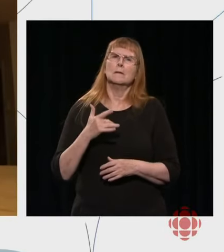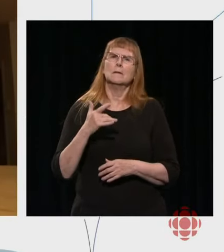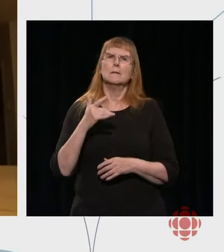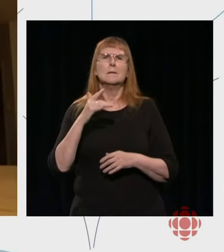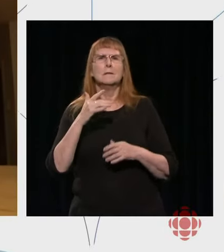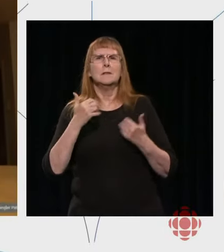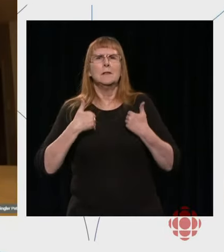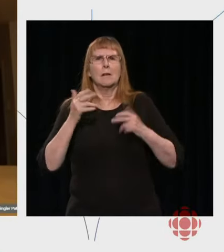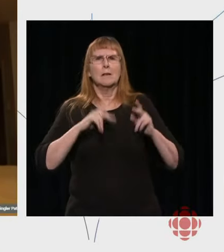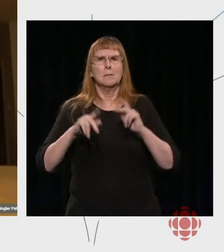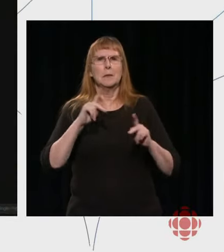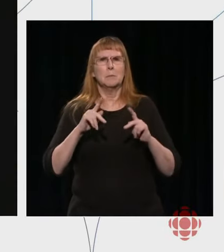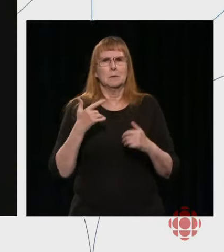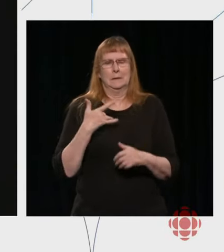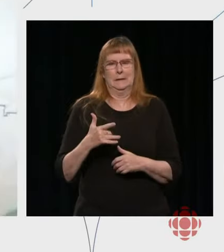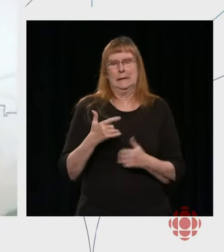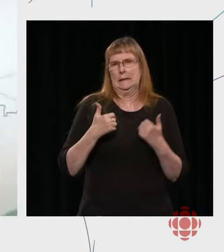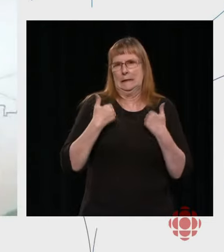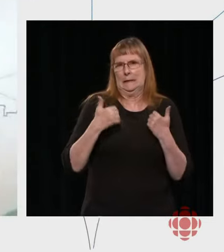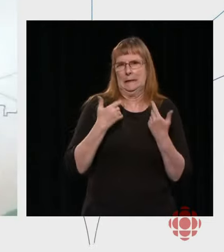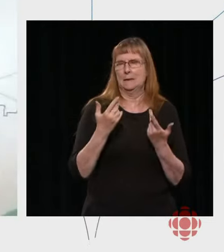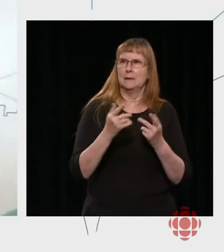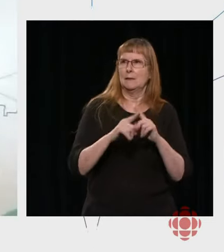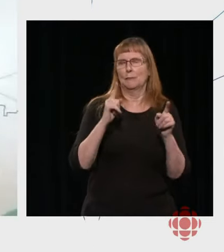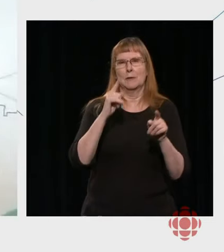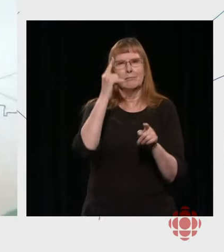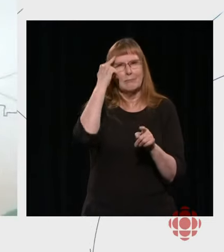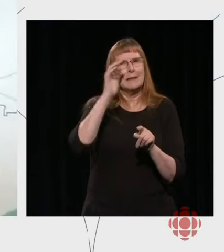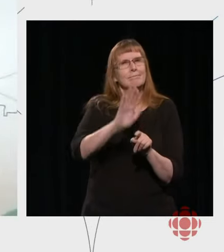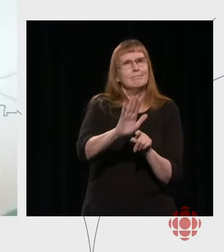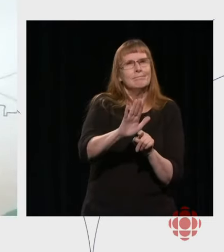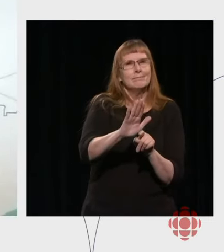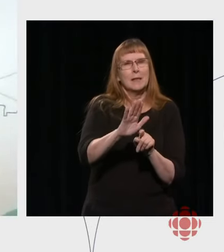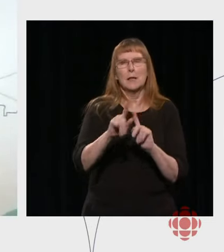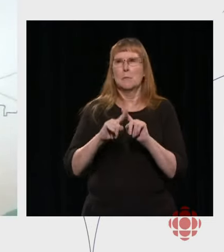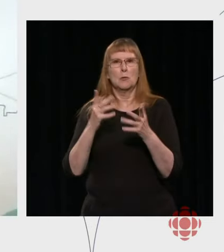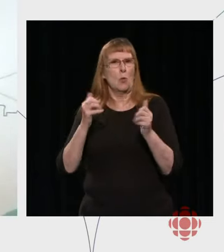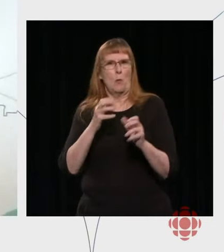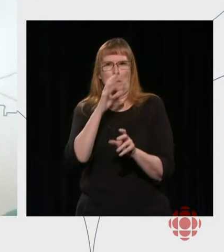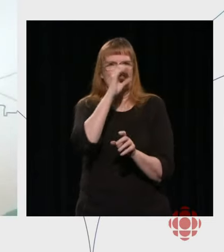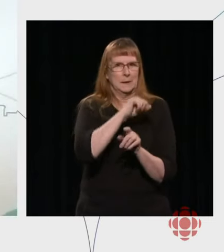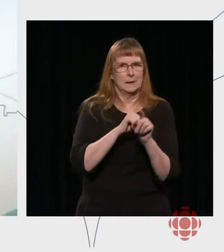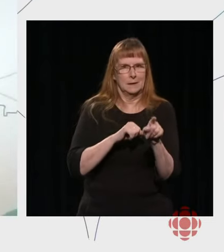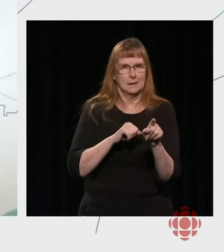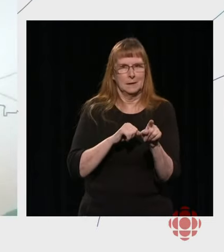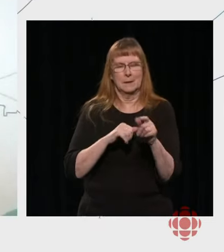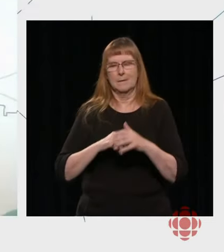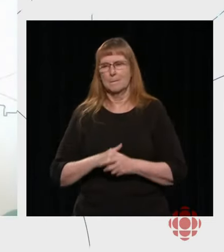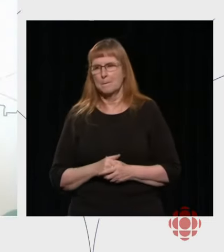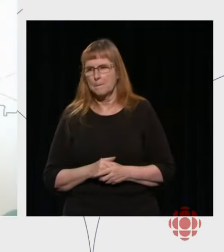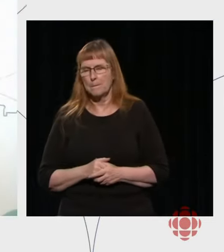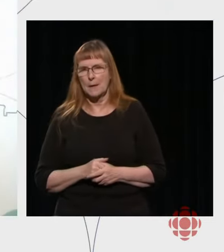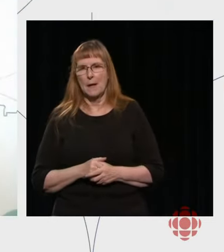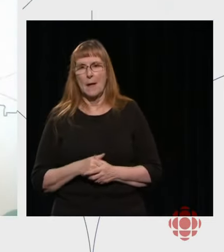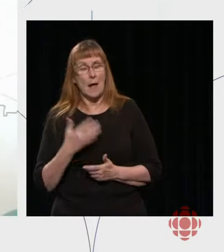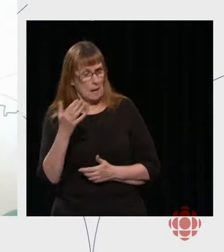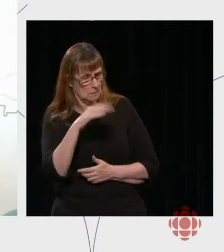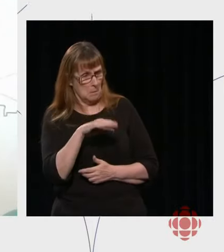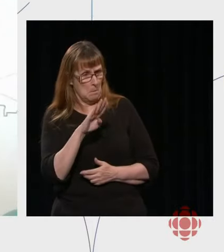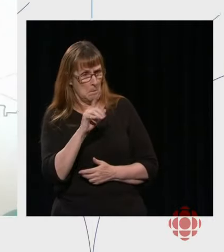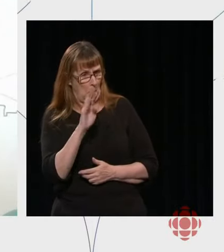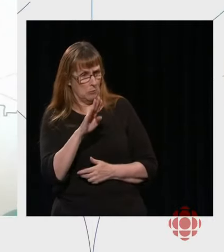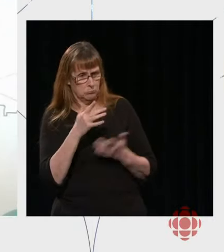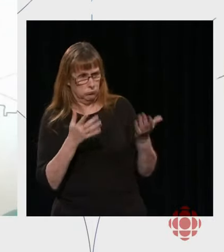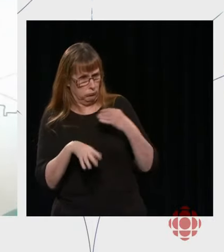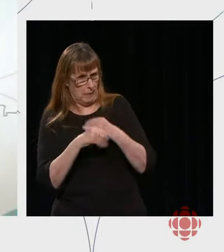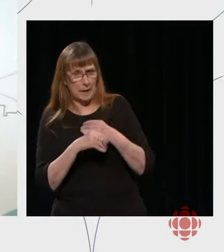in place so that we don't drop a generation. Thank you, Michelle. Thank you, Michelle. Barb, on this one, what do you have to add